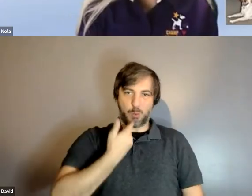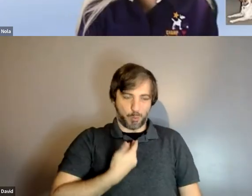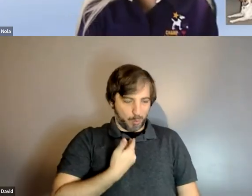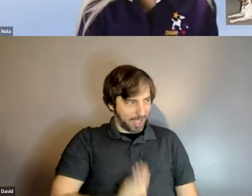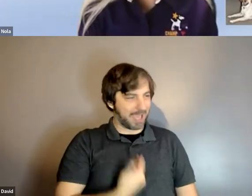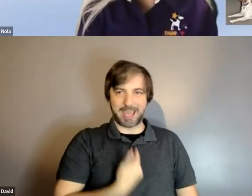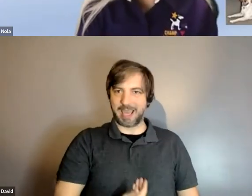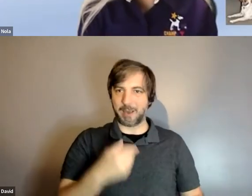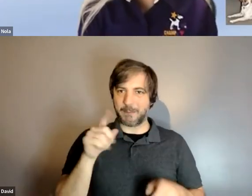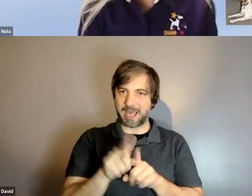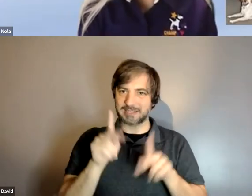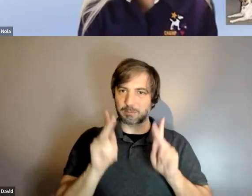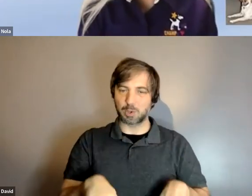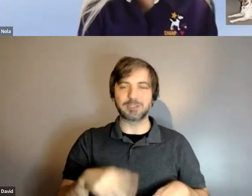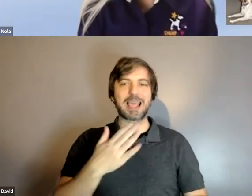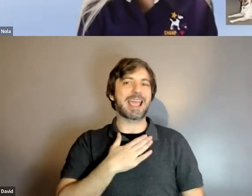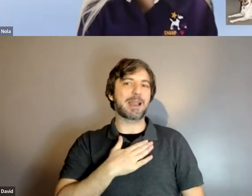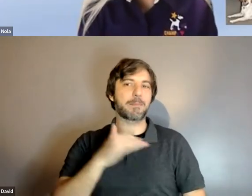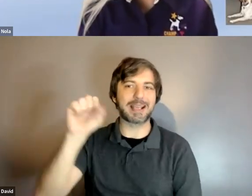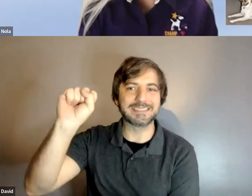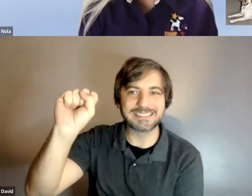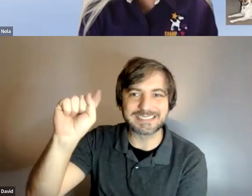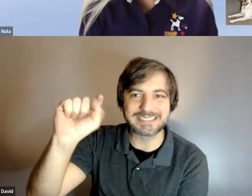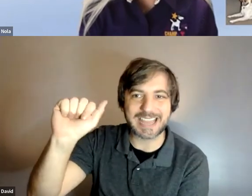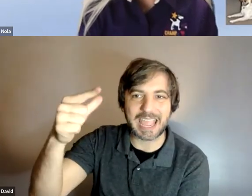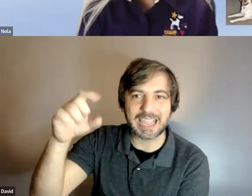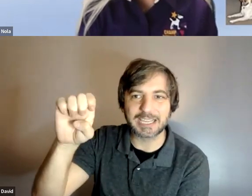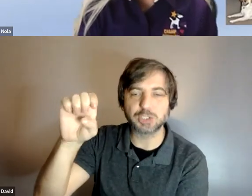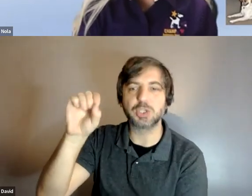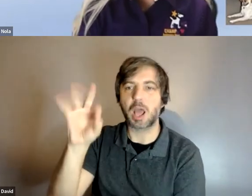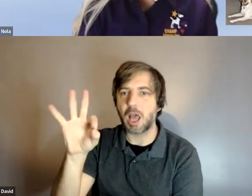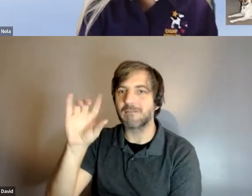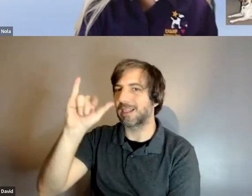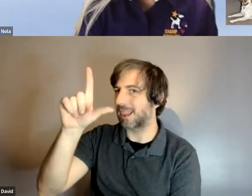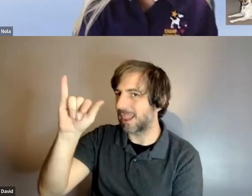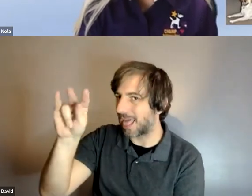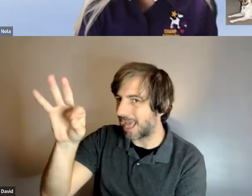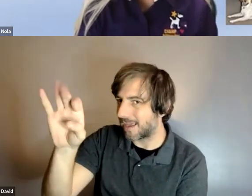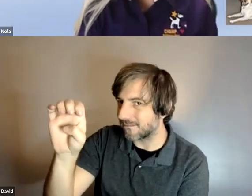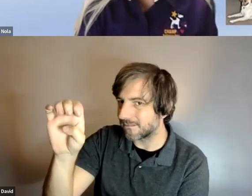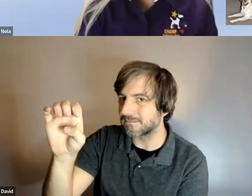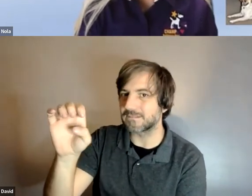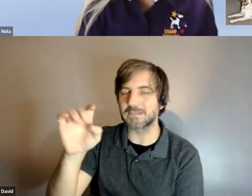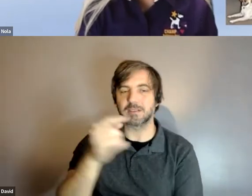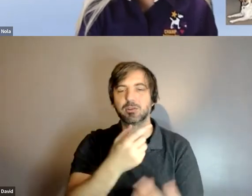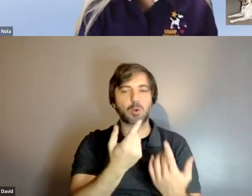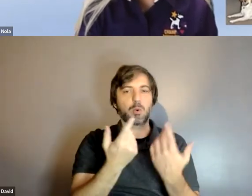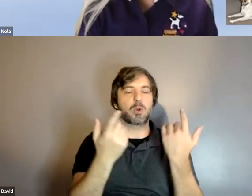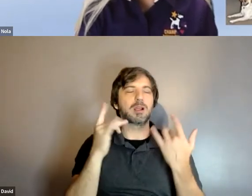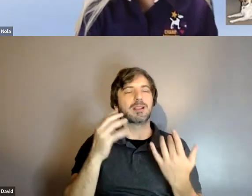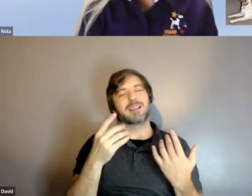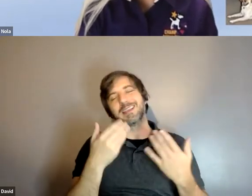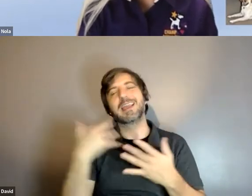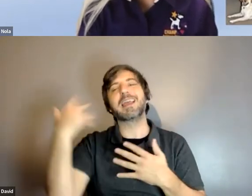stage of life i'm in too that's pretty important because when i when kaplan i'm eventually retires many many years hopefully down the road from now